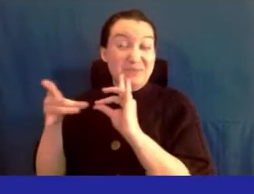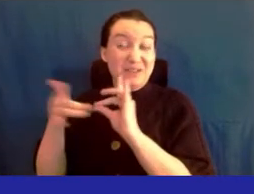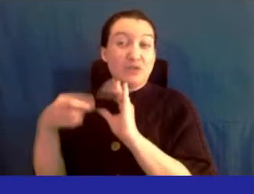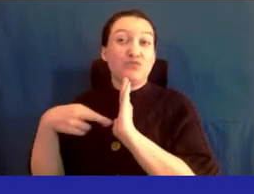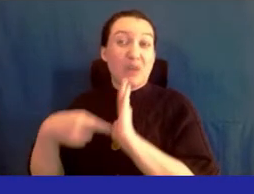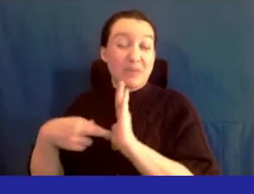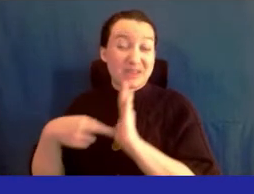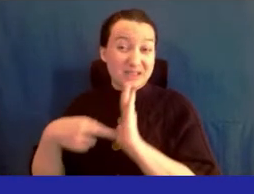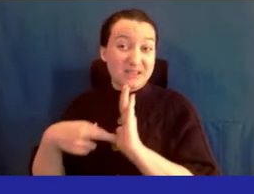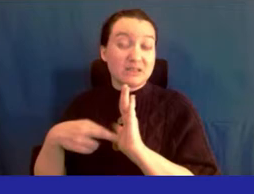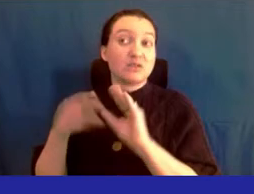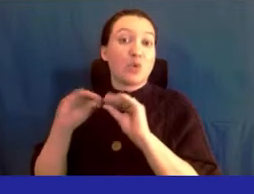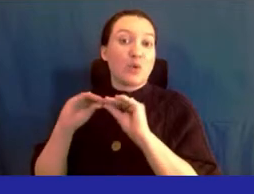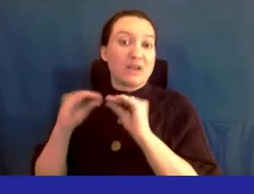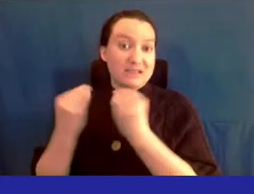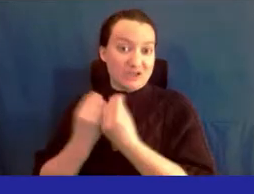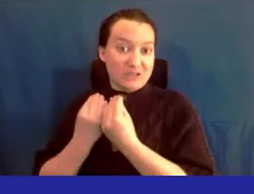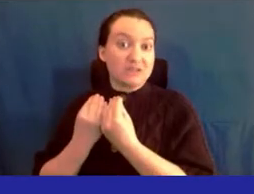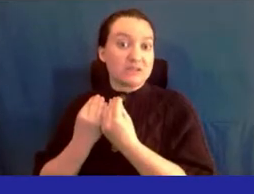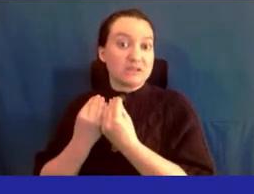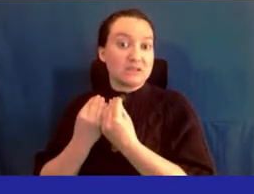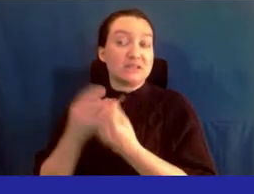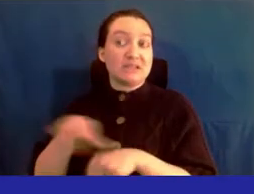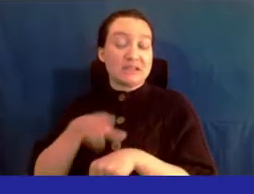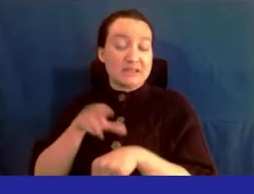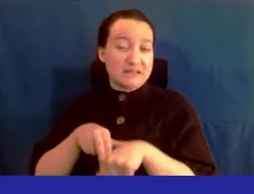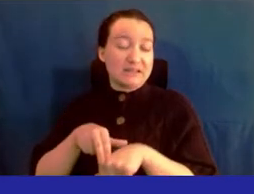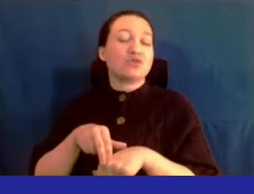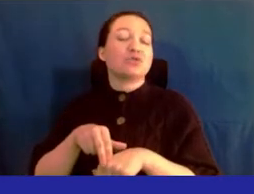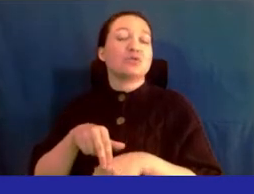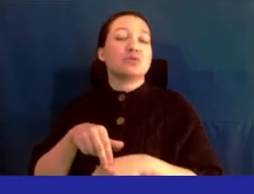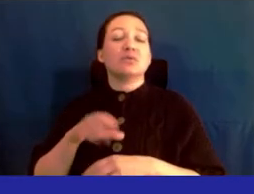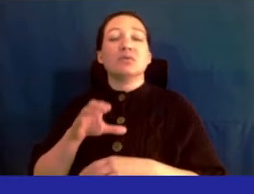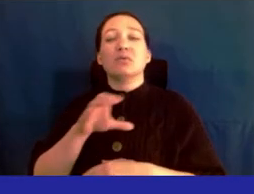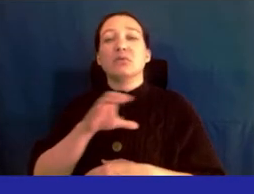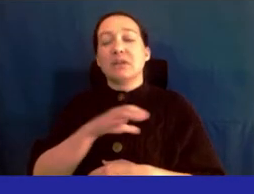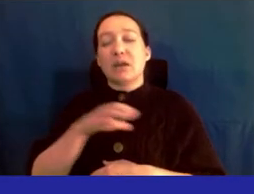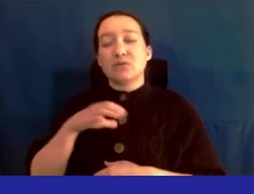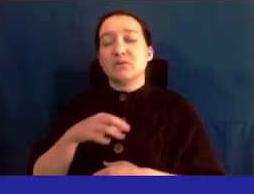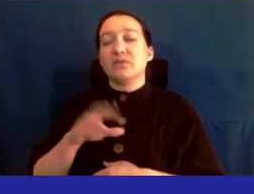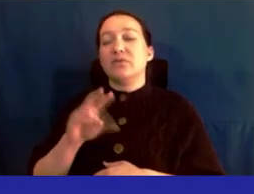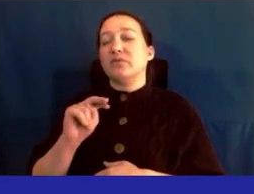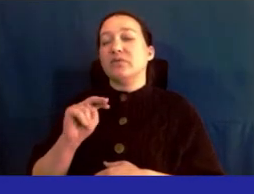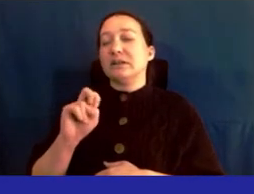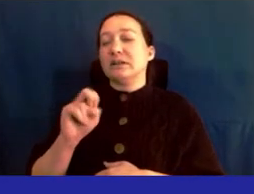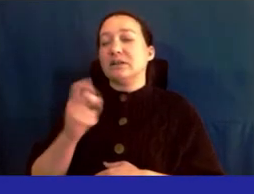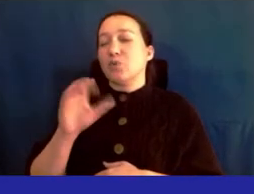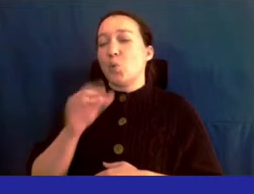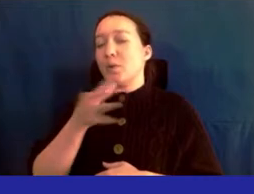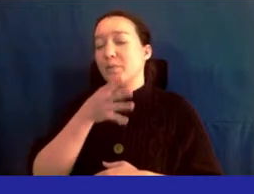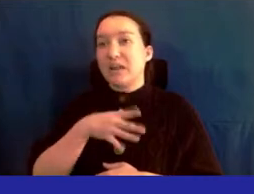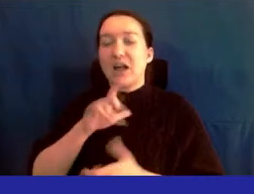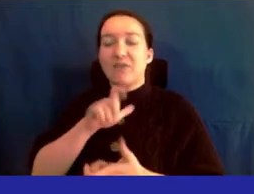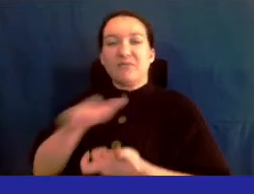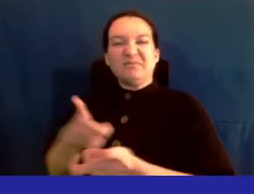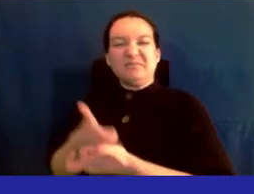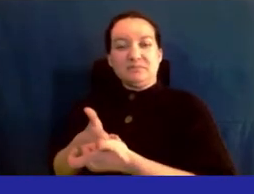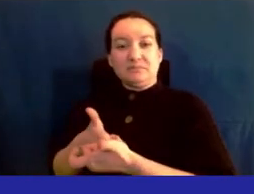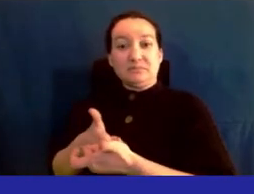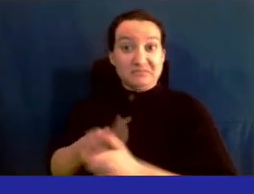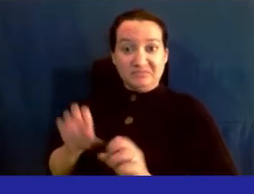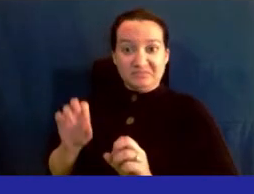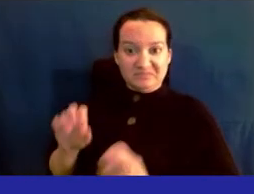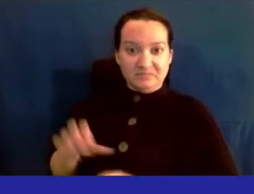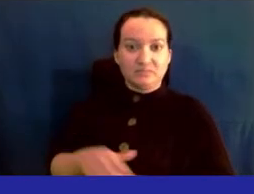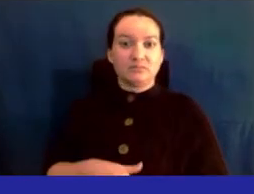behalf of the organization, the National Council of Negro Women, and then I'll follow behind her. Okay. That's okay.